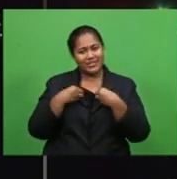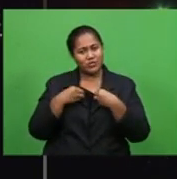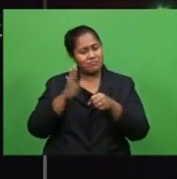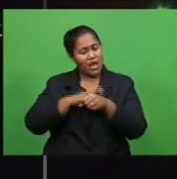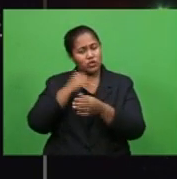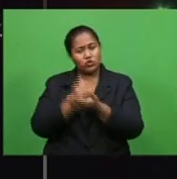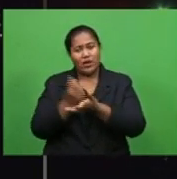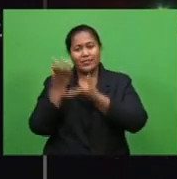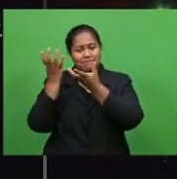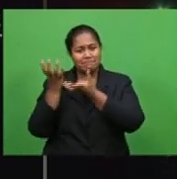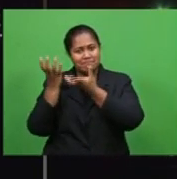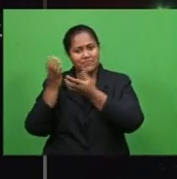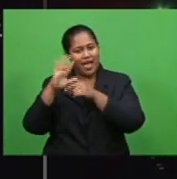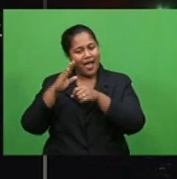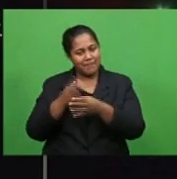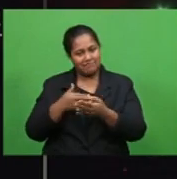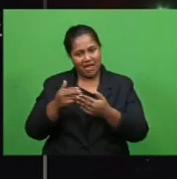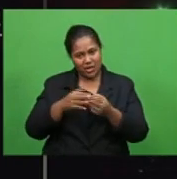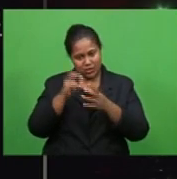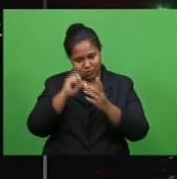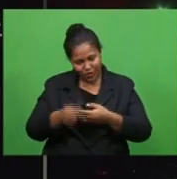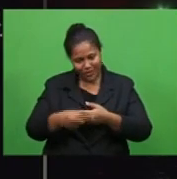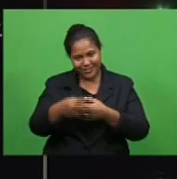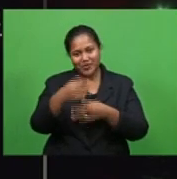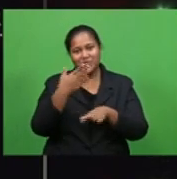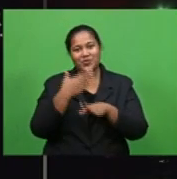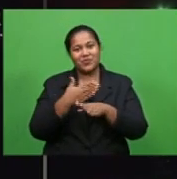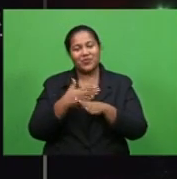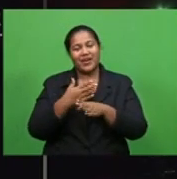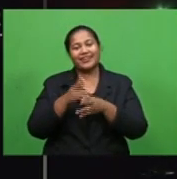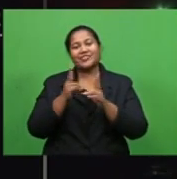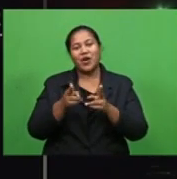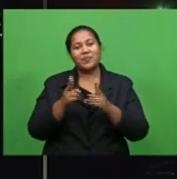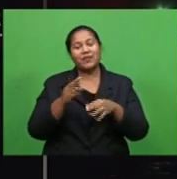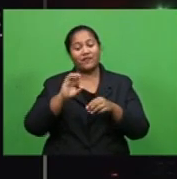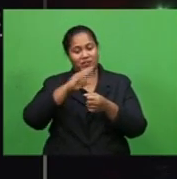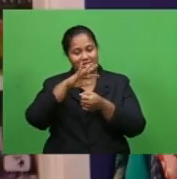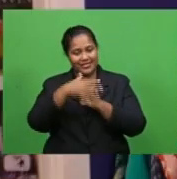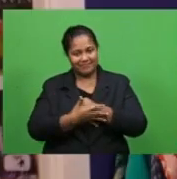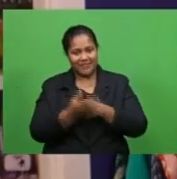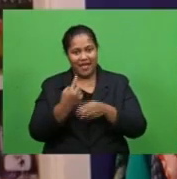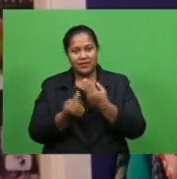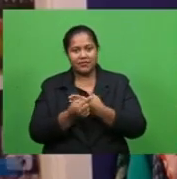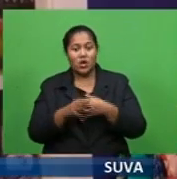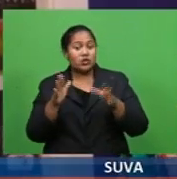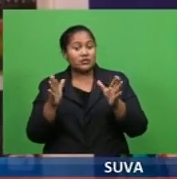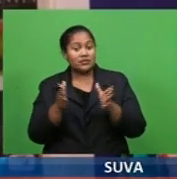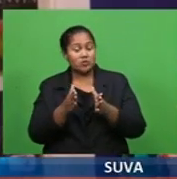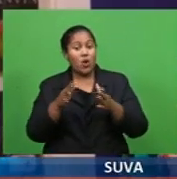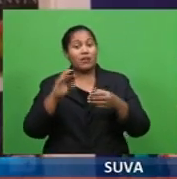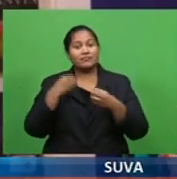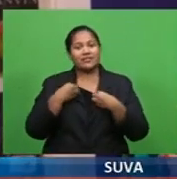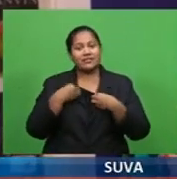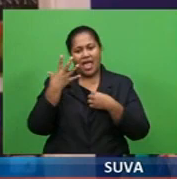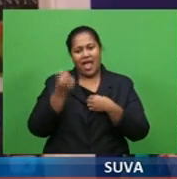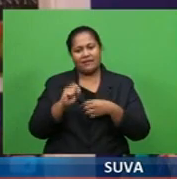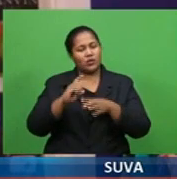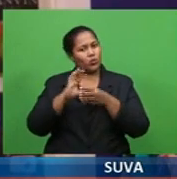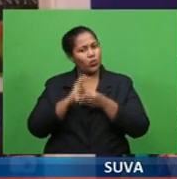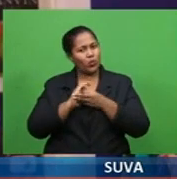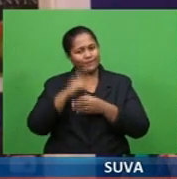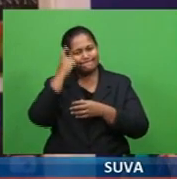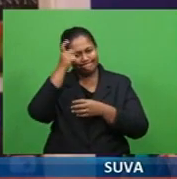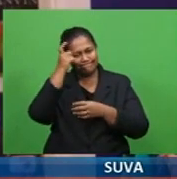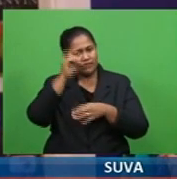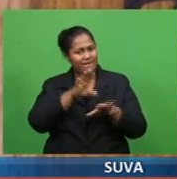and managing to thrive in light of the pandemic. Lina Reese has more. Small businesses have their own concerns and